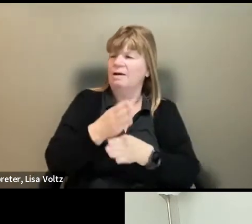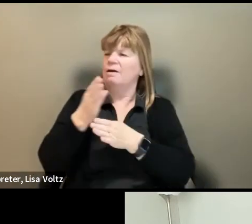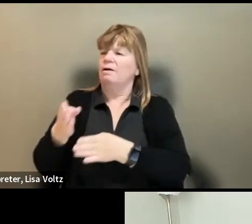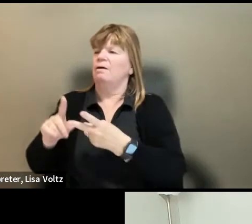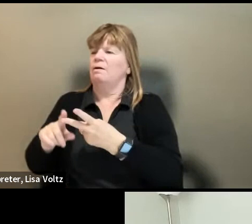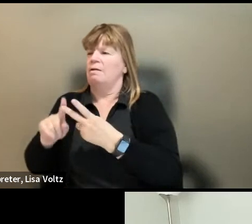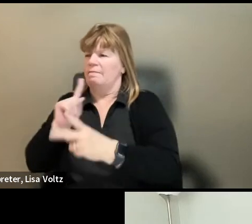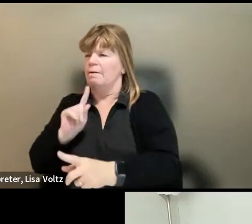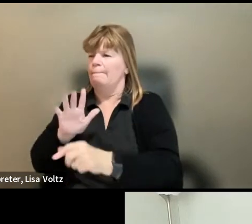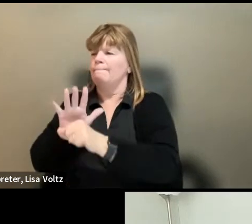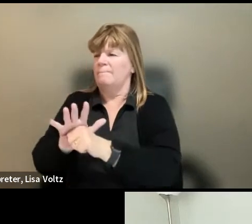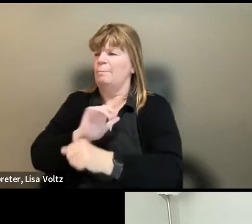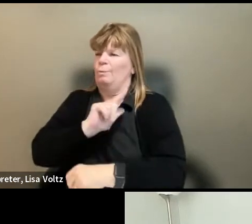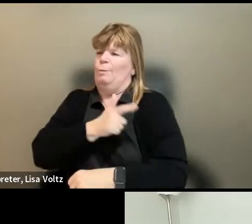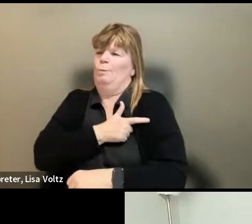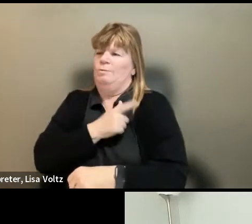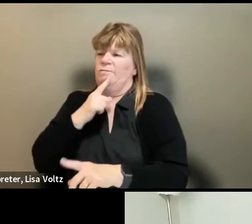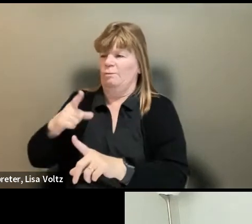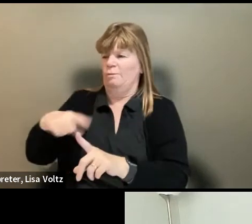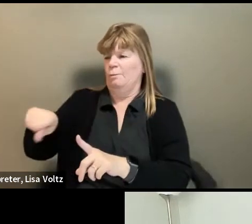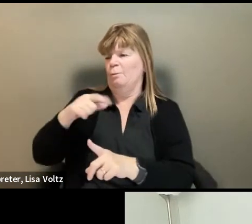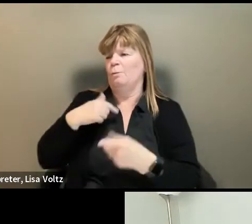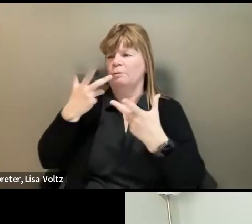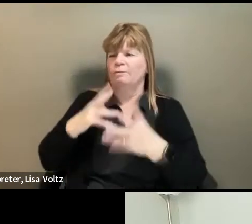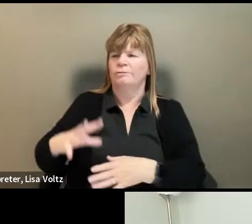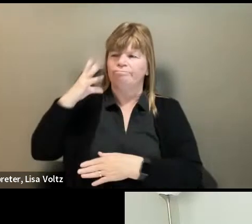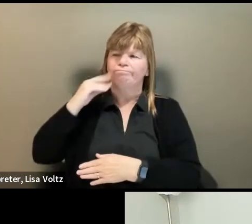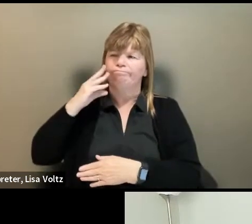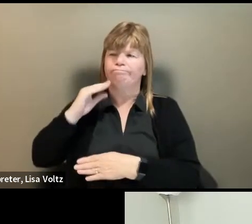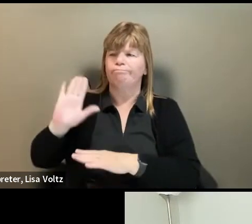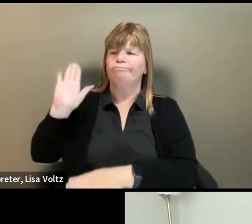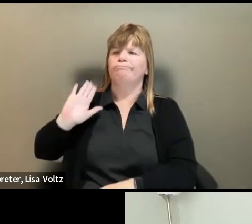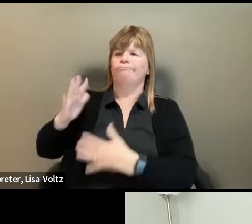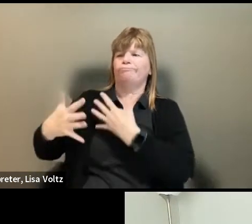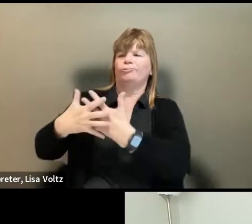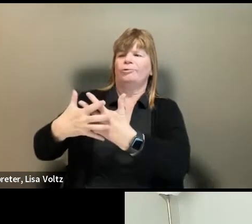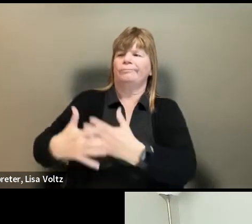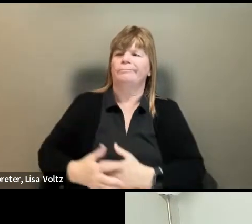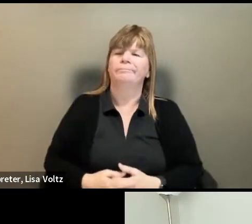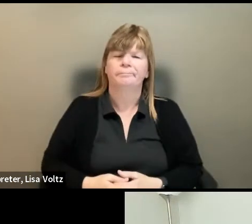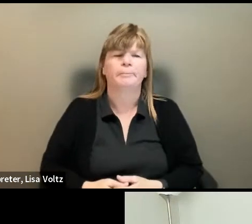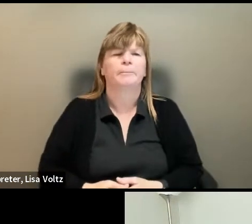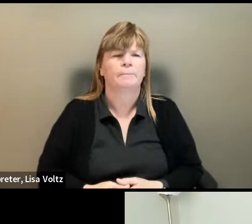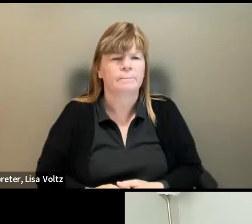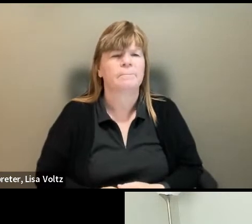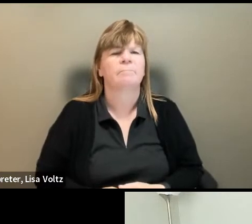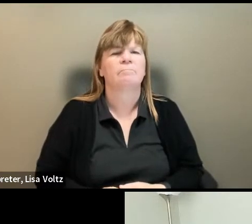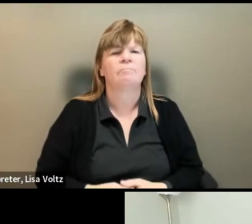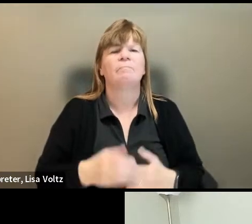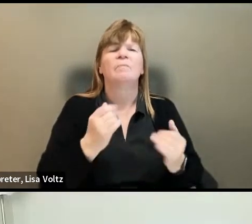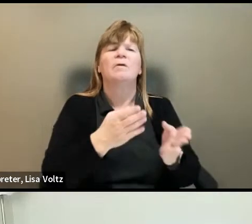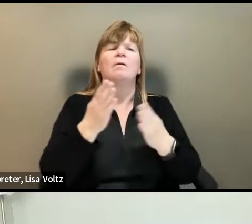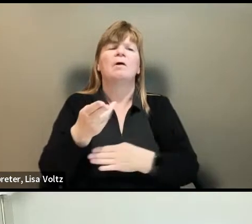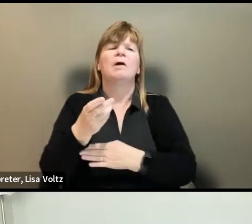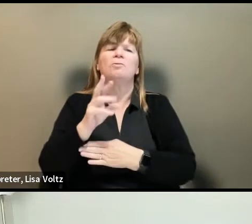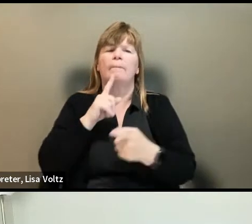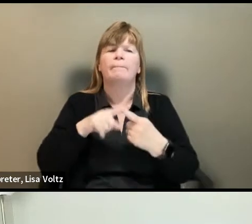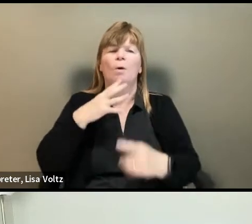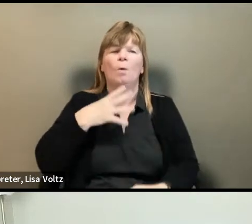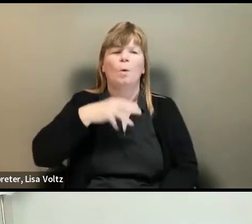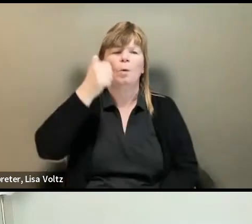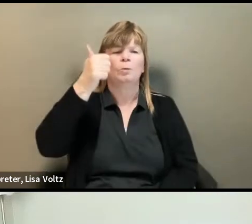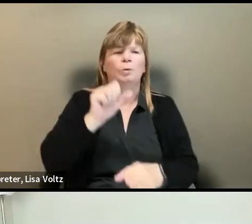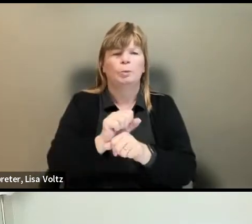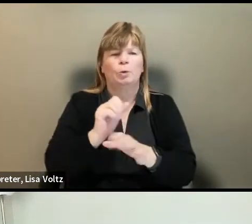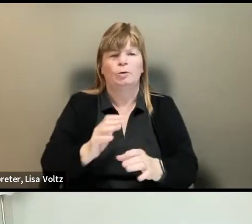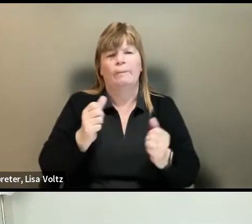commitment for those who have experienced incarceration. Heather, let's talk about older workers. Many have more experience,